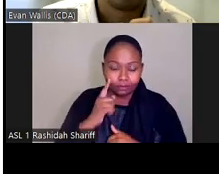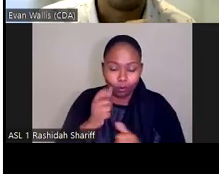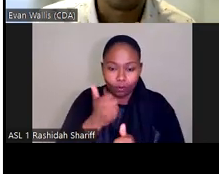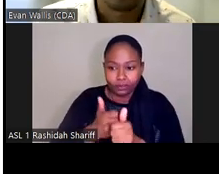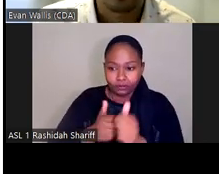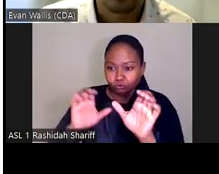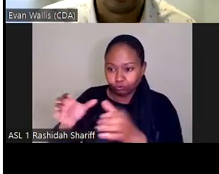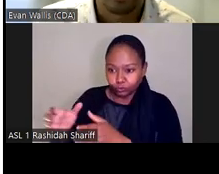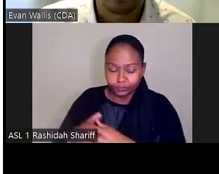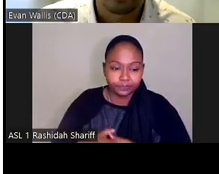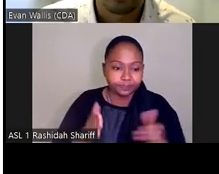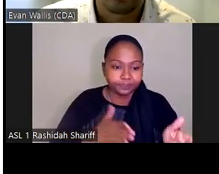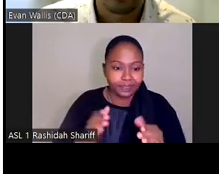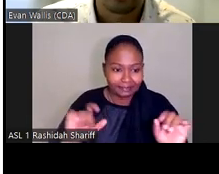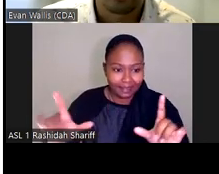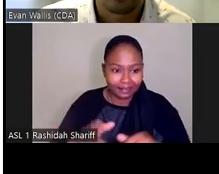And the next slide.